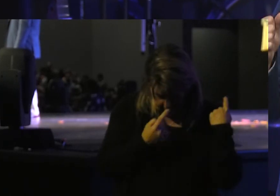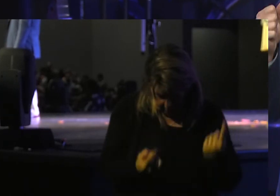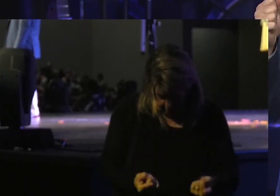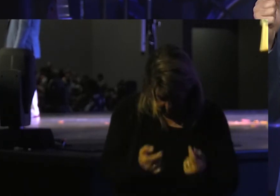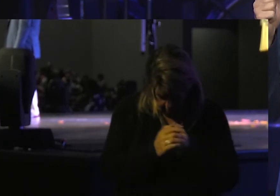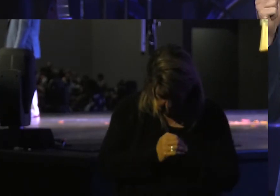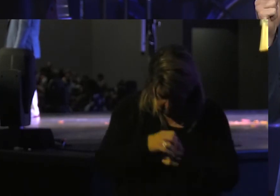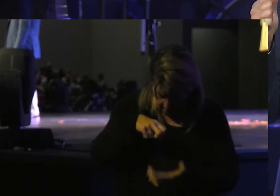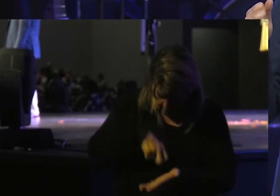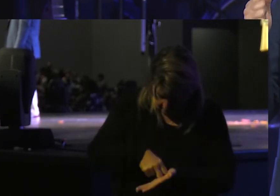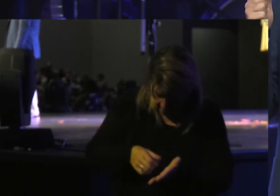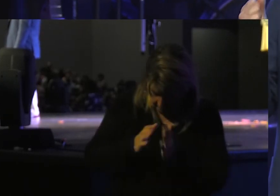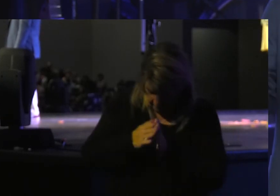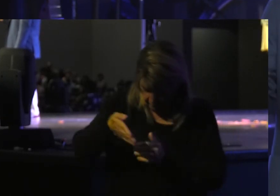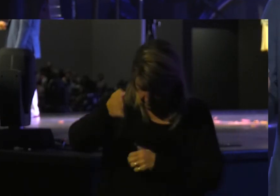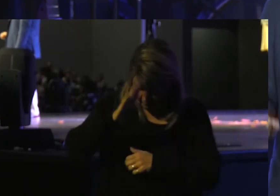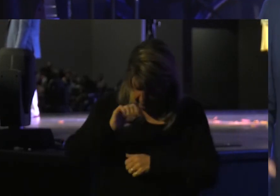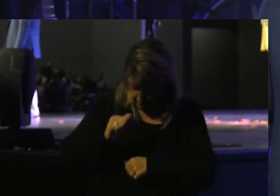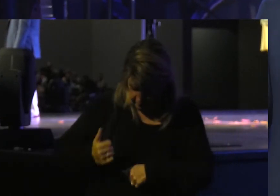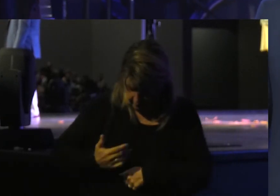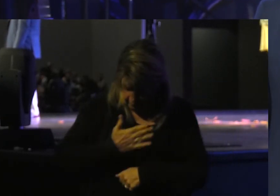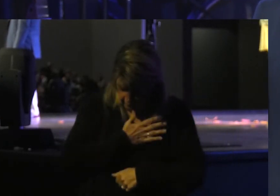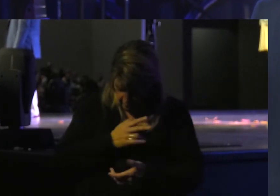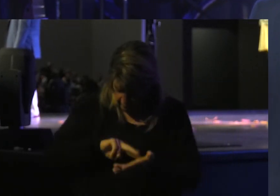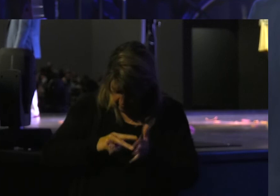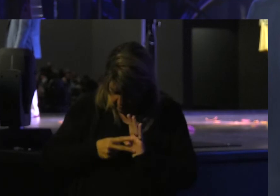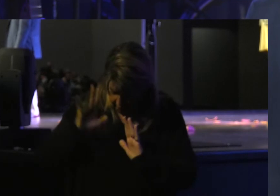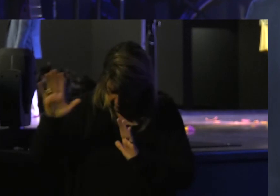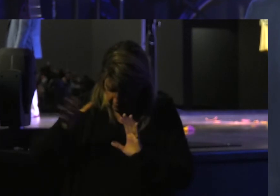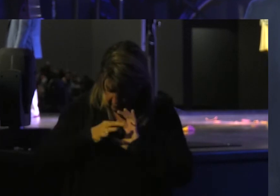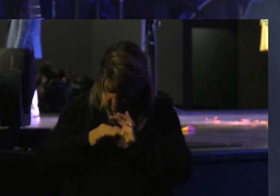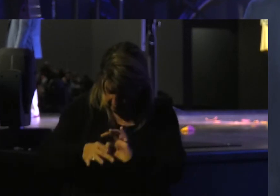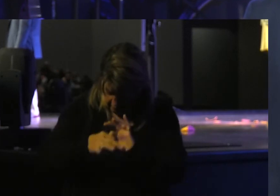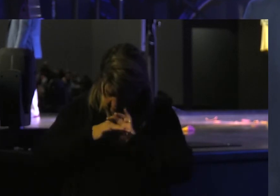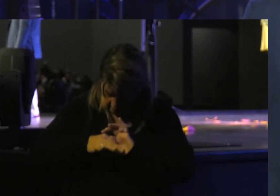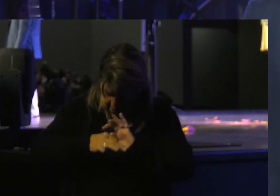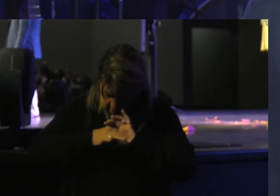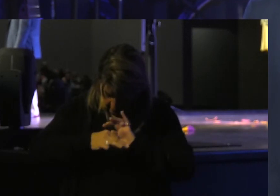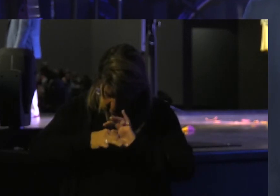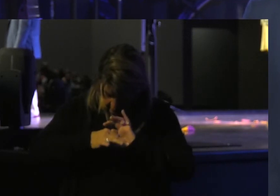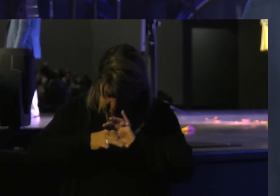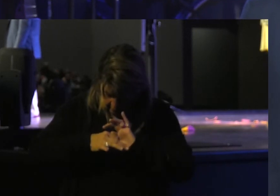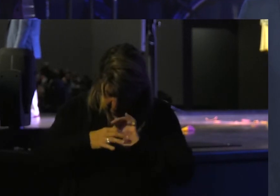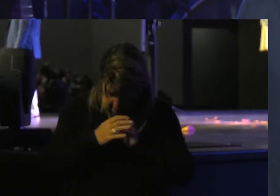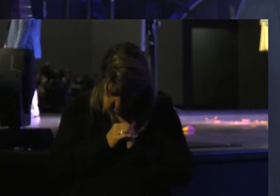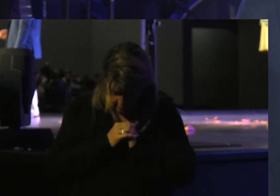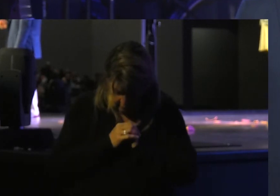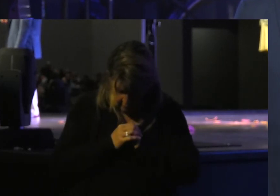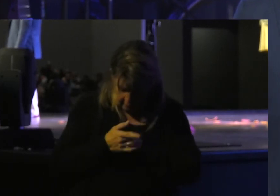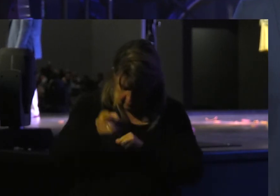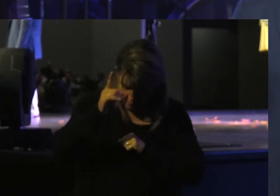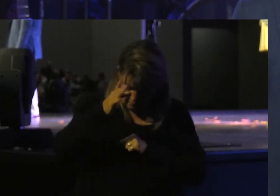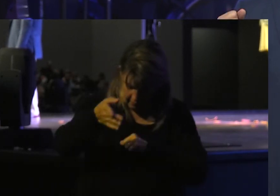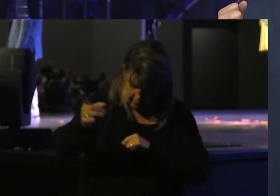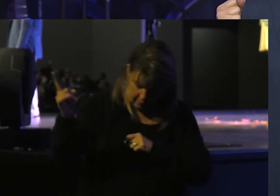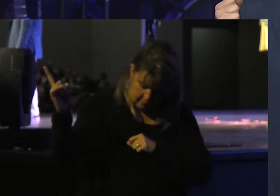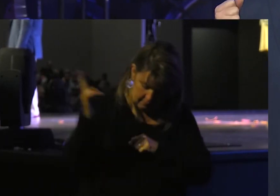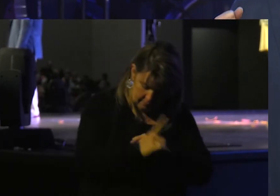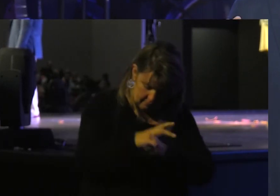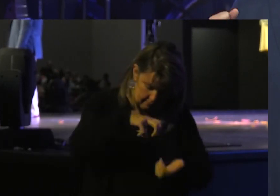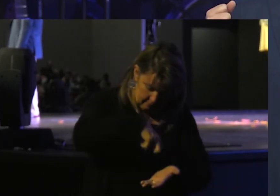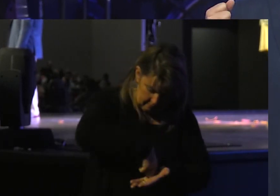Kneel And Ask God For The Grace To Redefine Your Relationship With Your Girlfriend Come And Kneel And